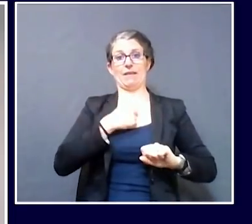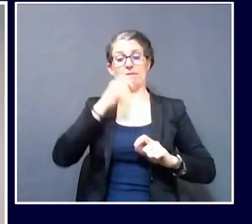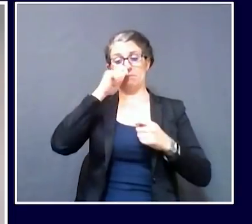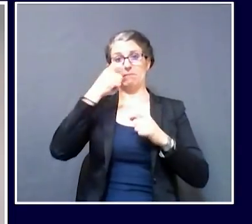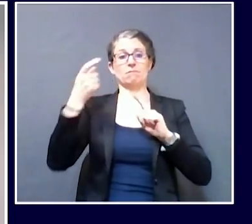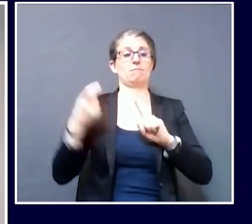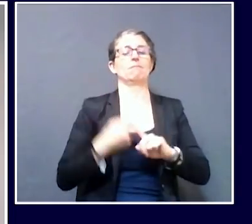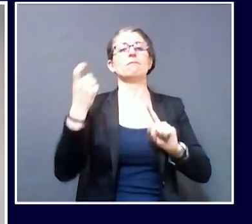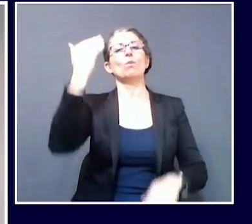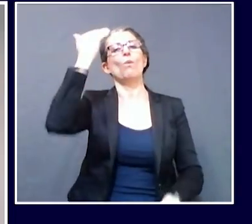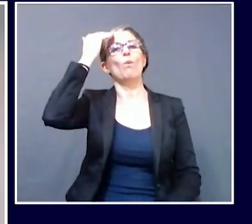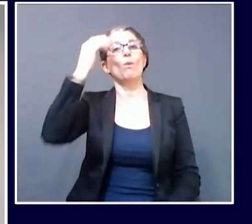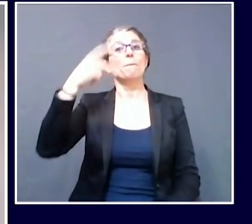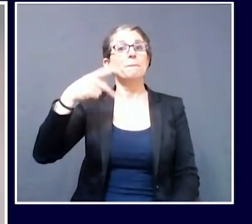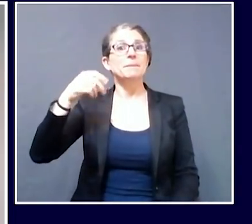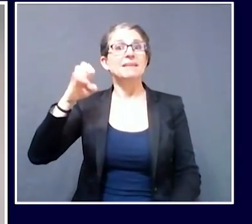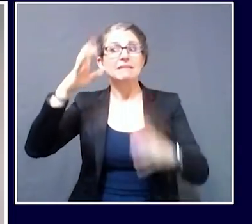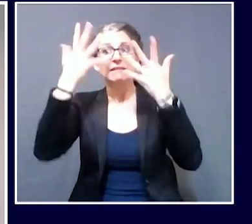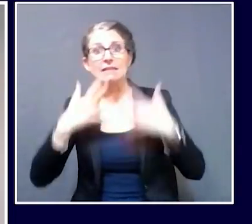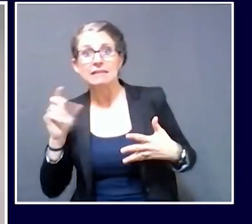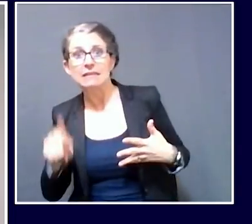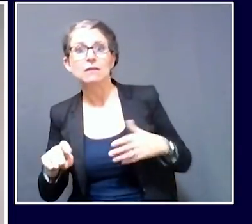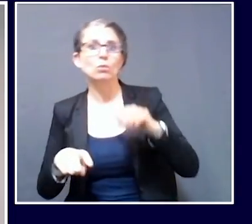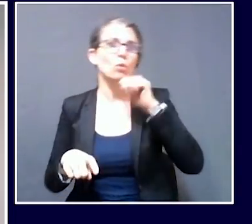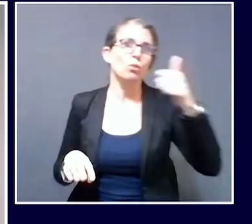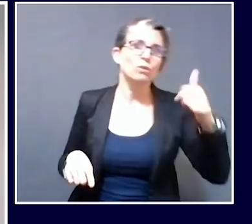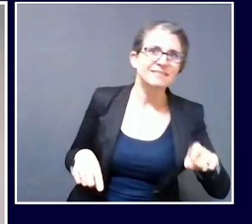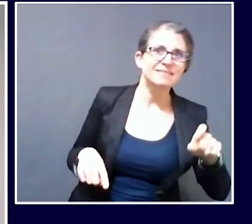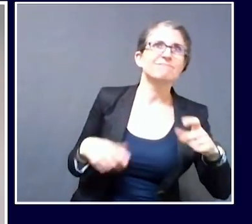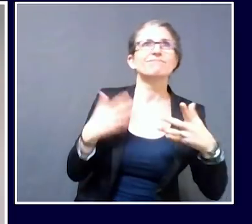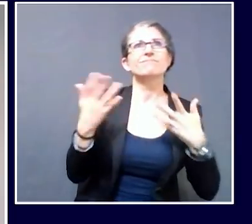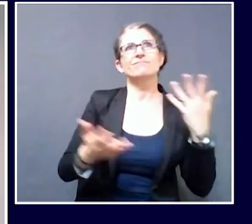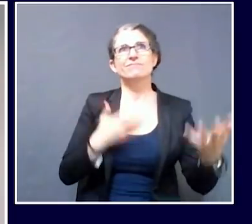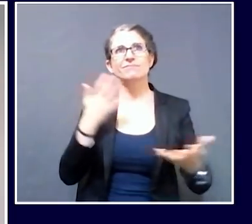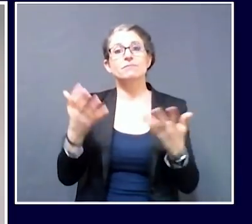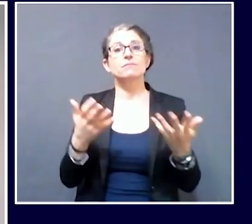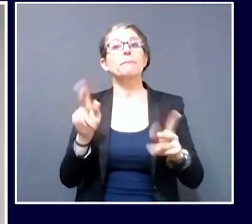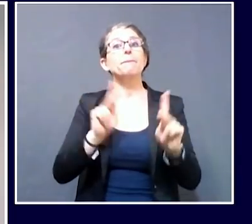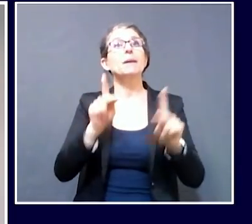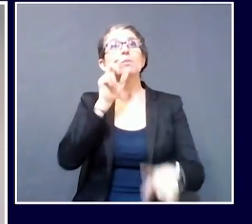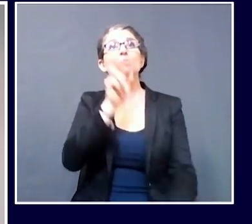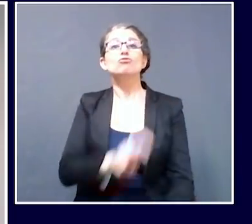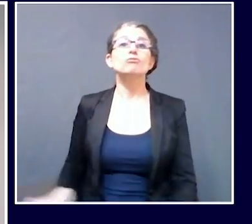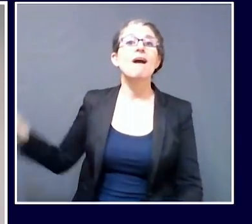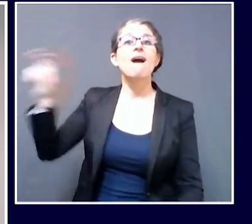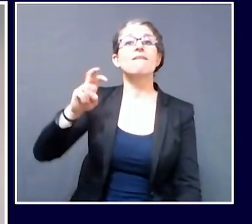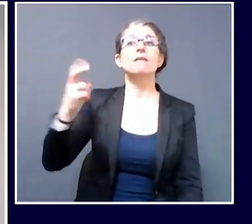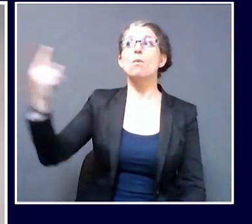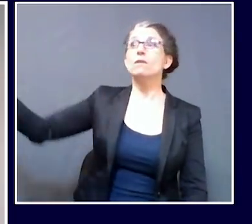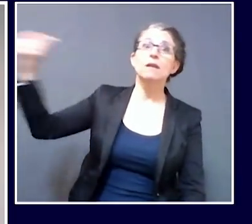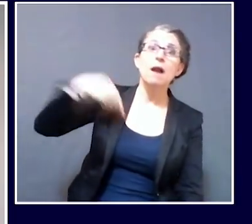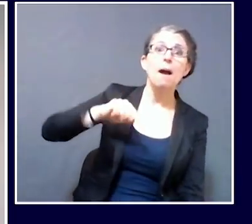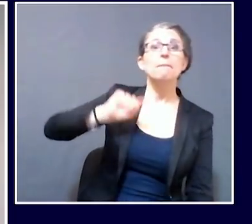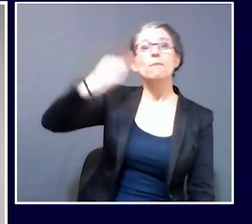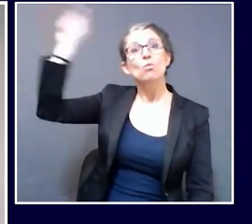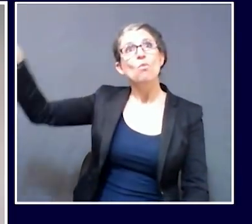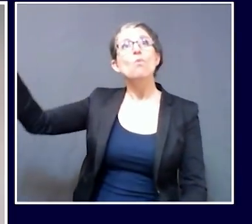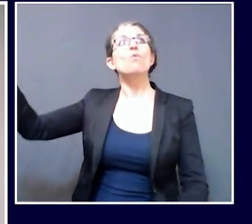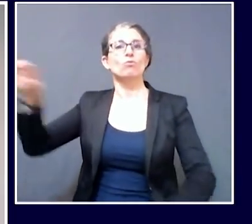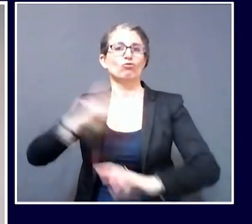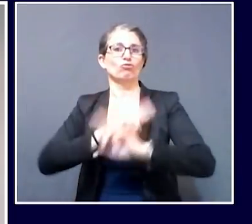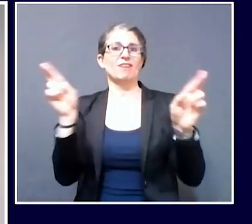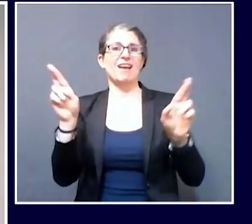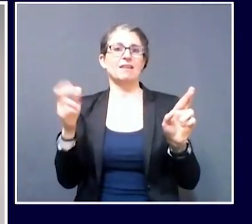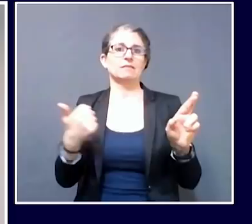accessible, for example, for travelers who are thinking about coming to Maine, as we talked about earlier. So there's definitely going to be a trade